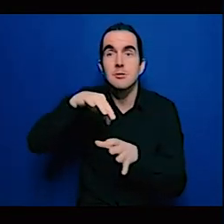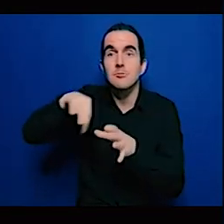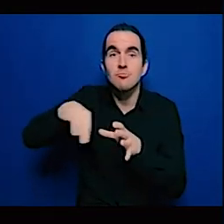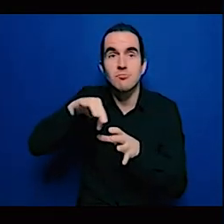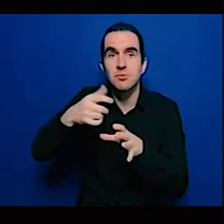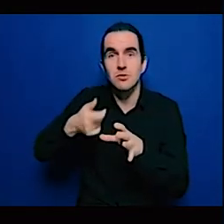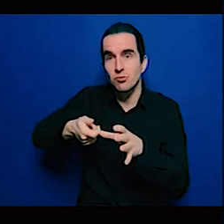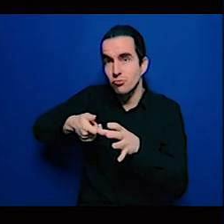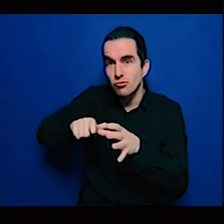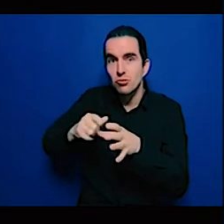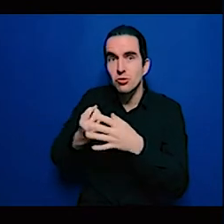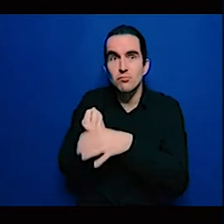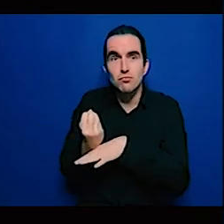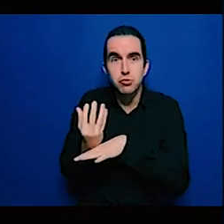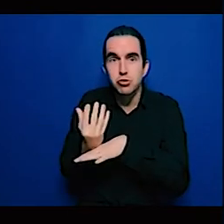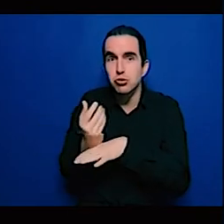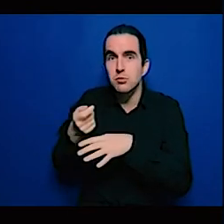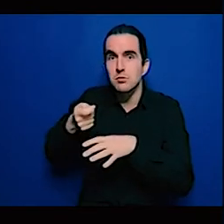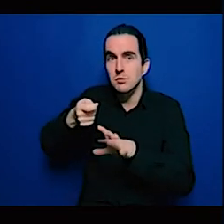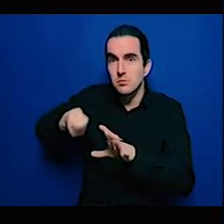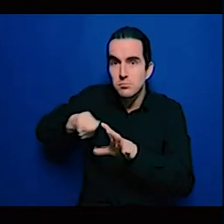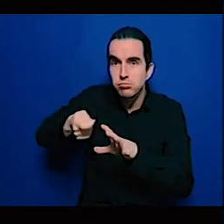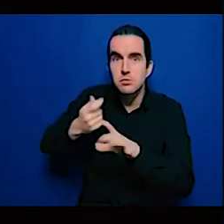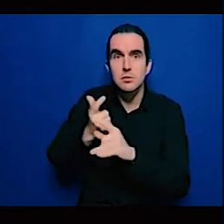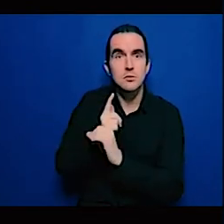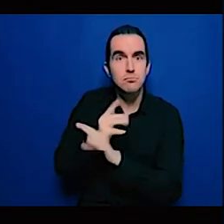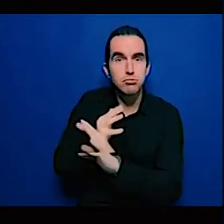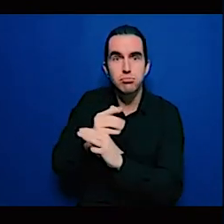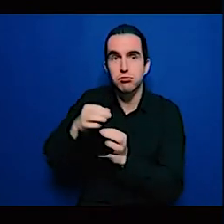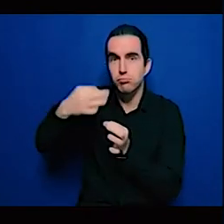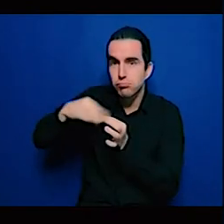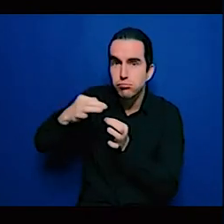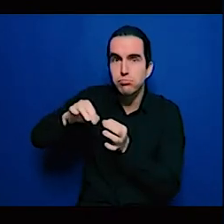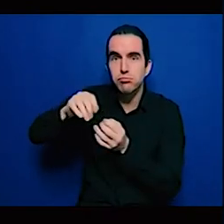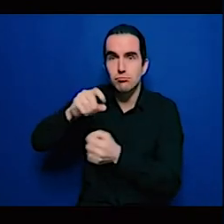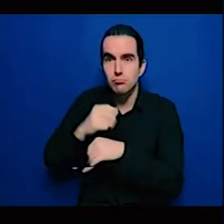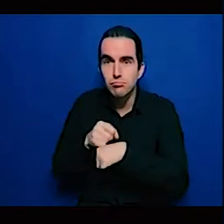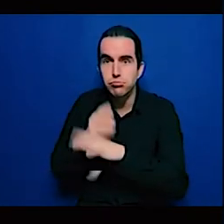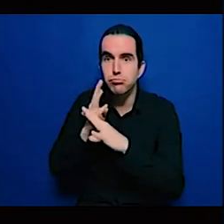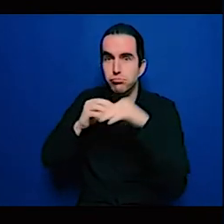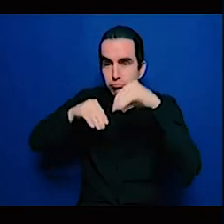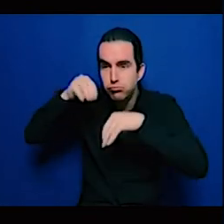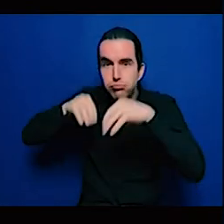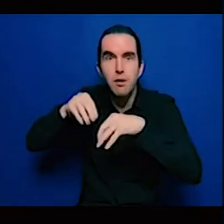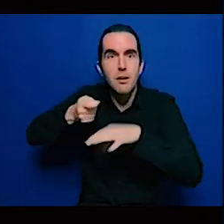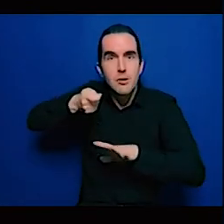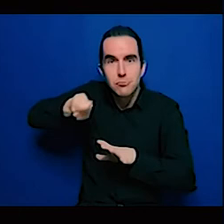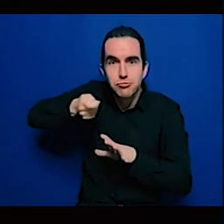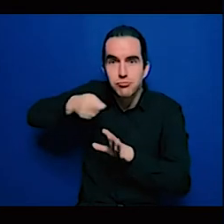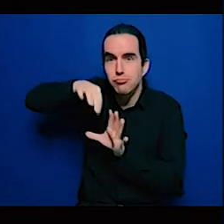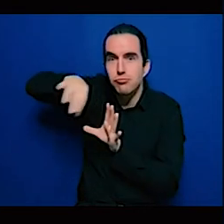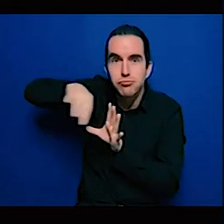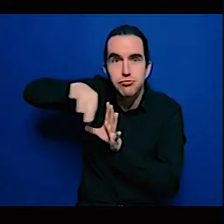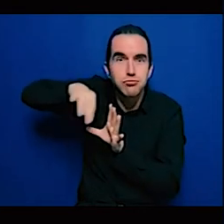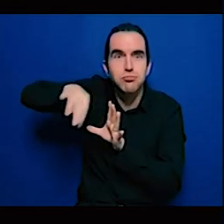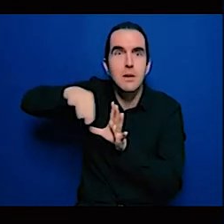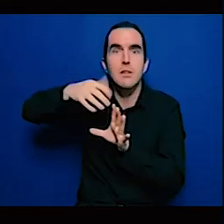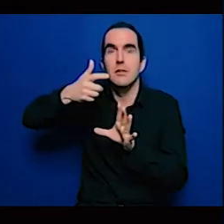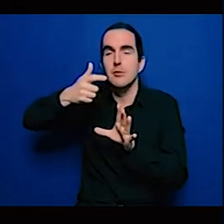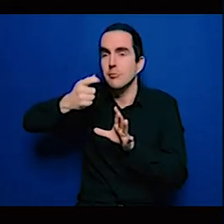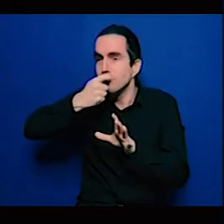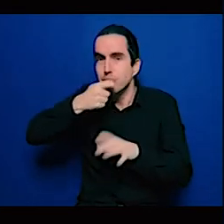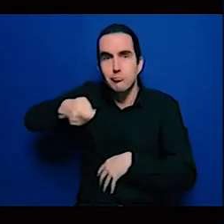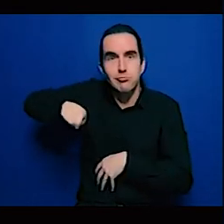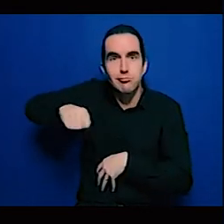with respect to transition when we talk about transition I believe that we have to make sure that we don't make a